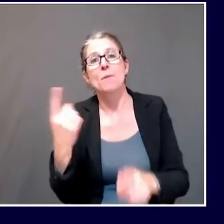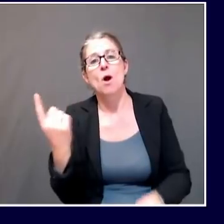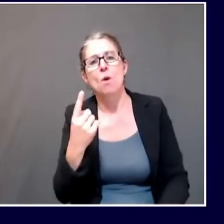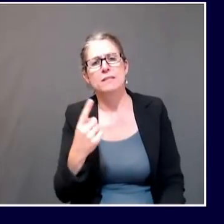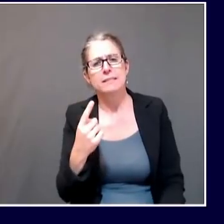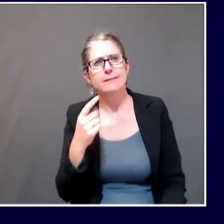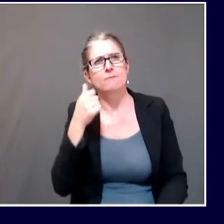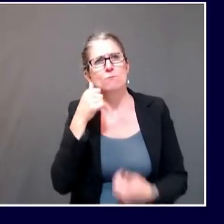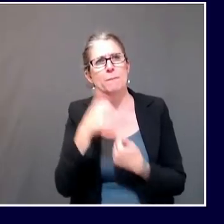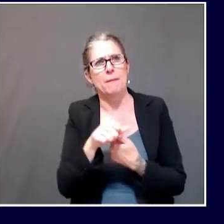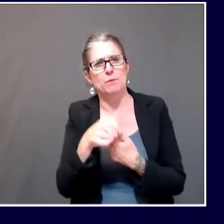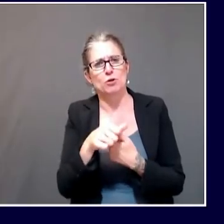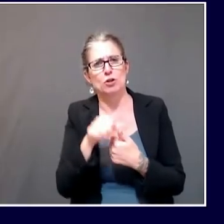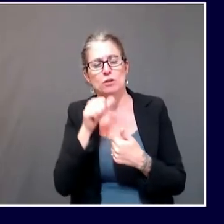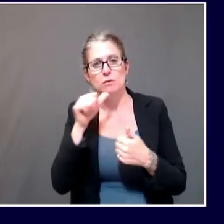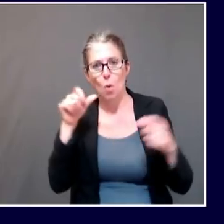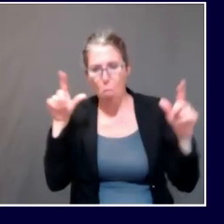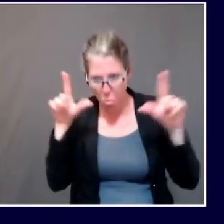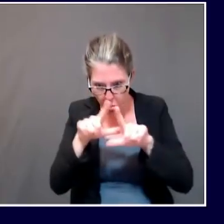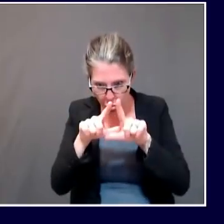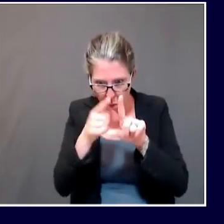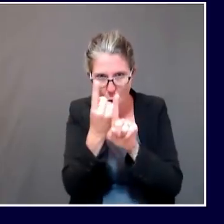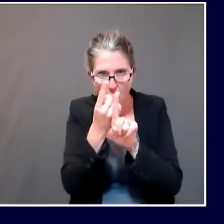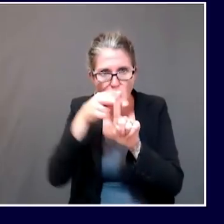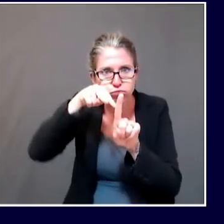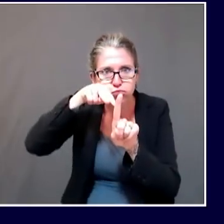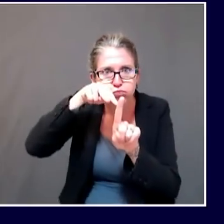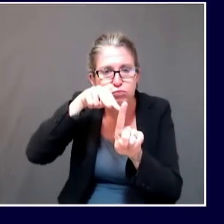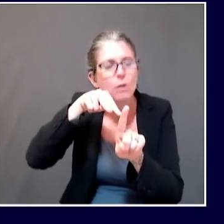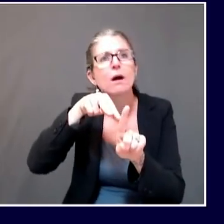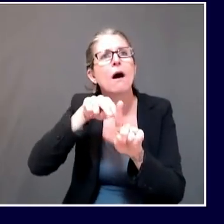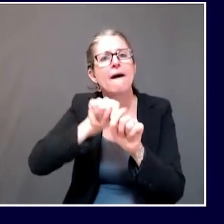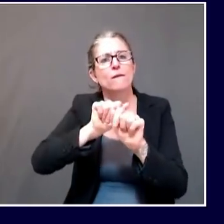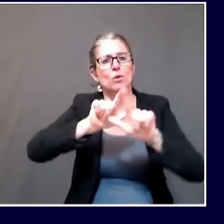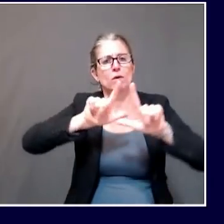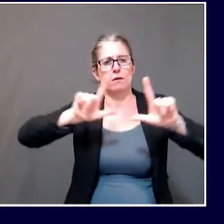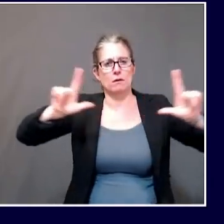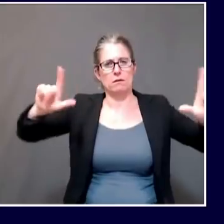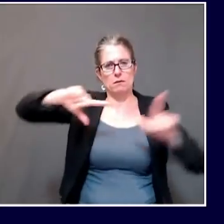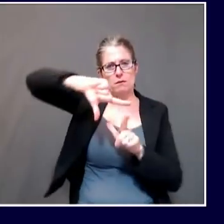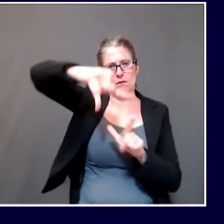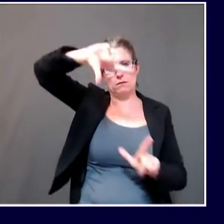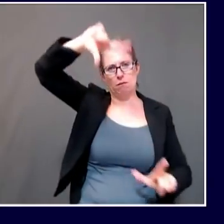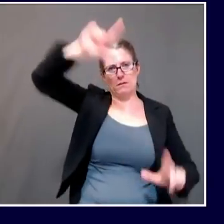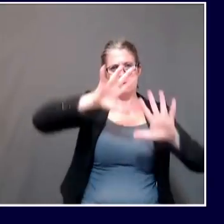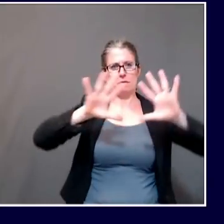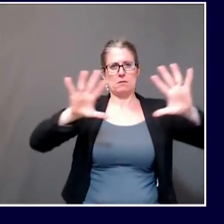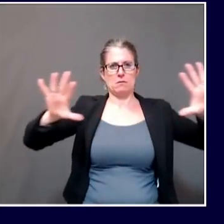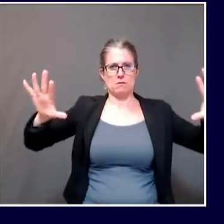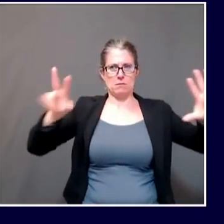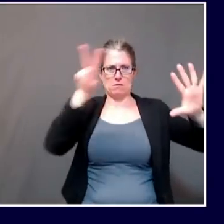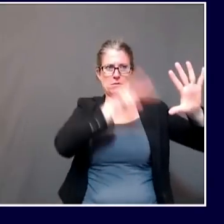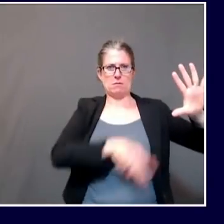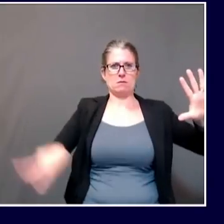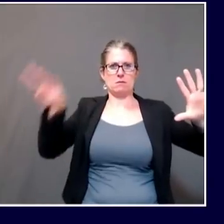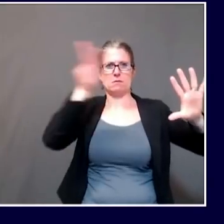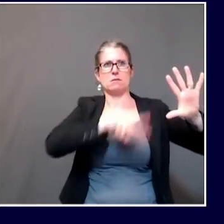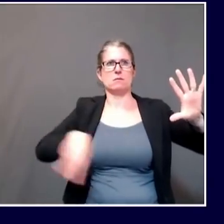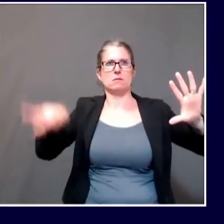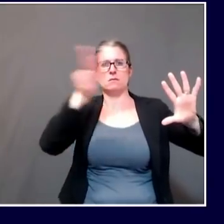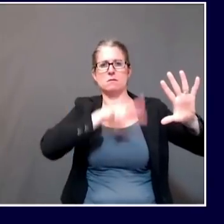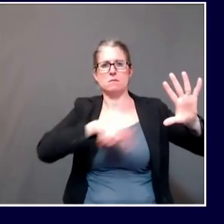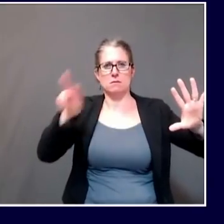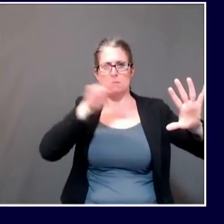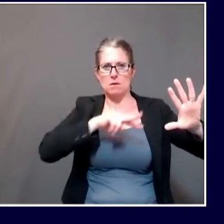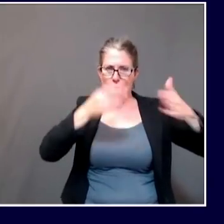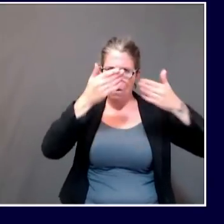can settle upon a theory and then forget that there could have been other possible modes of introduction into the jail. So